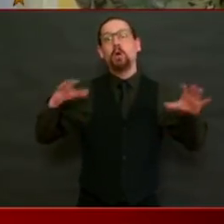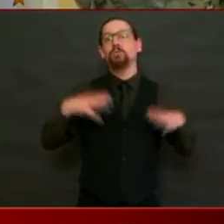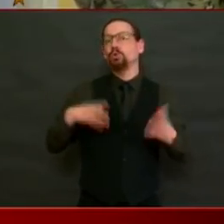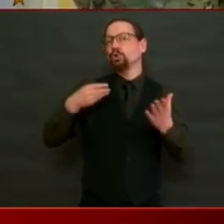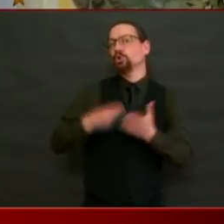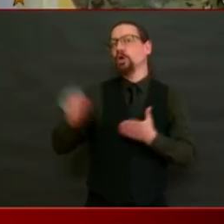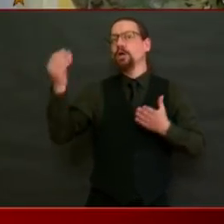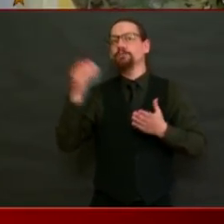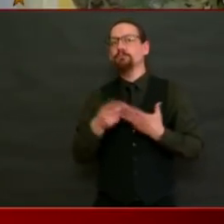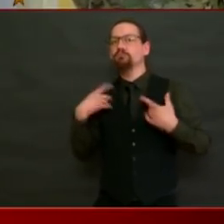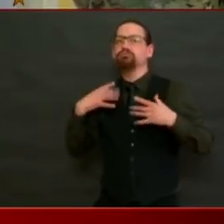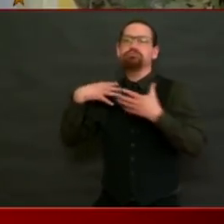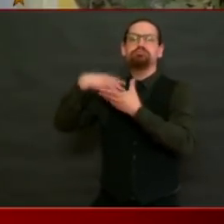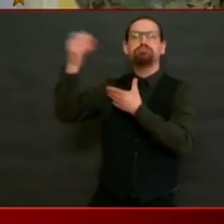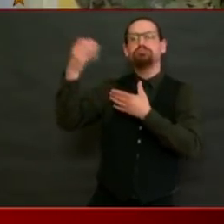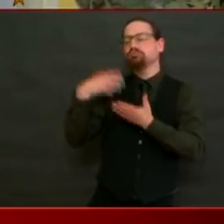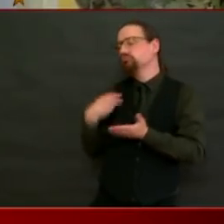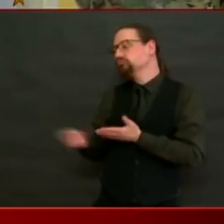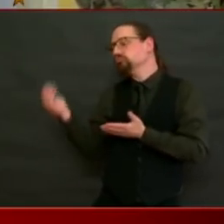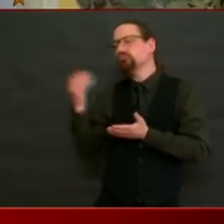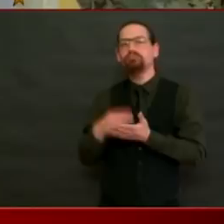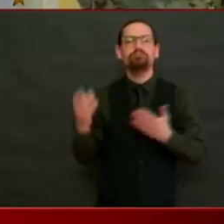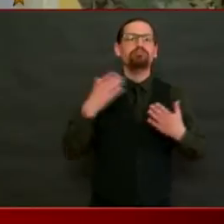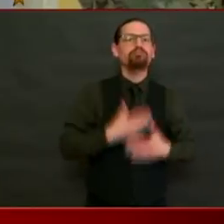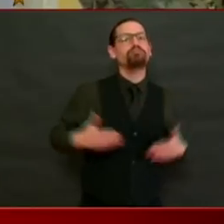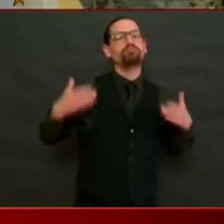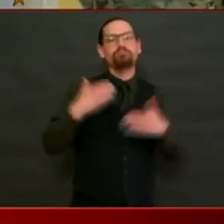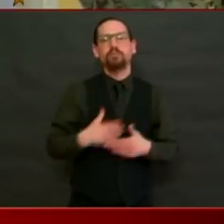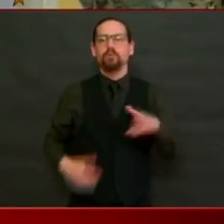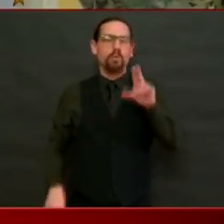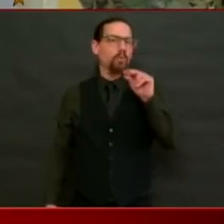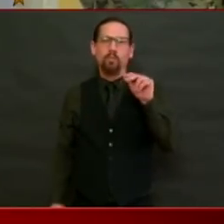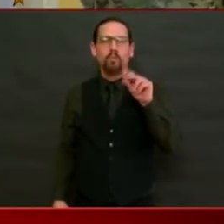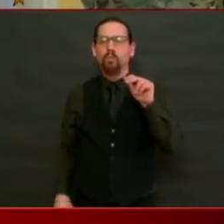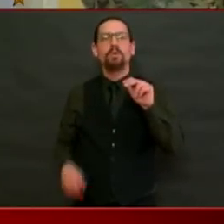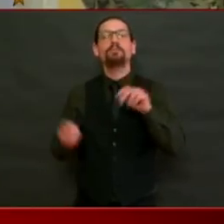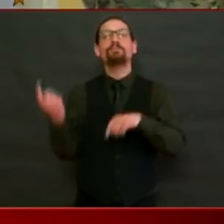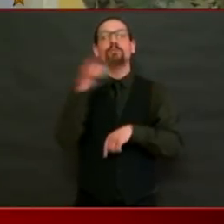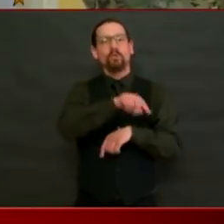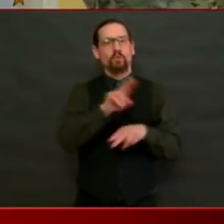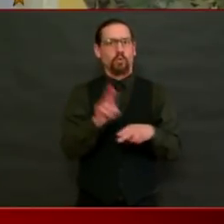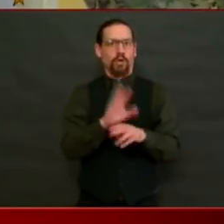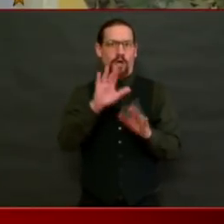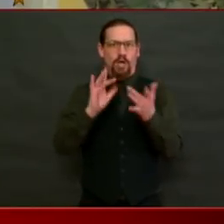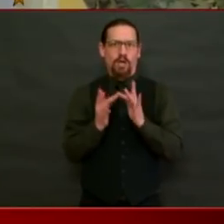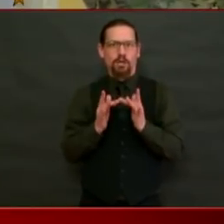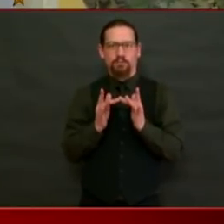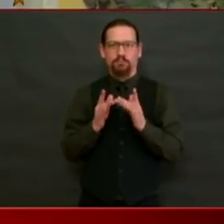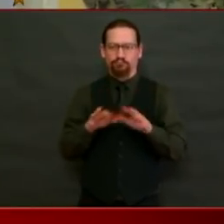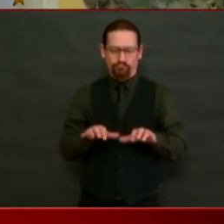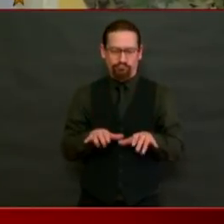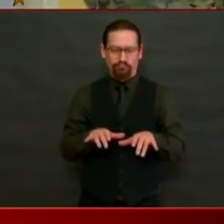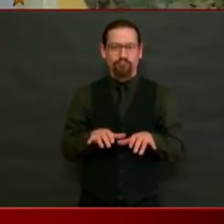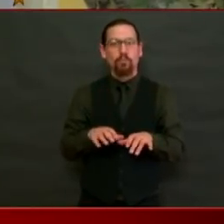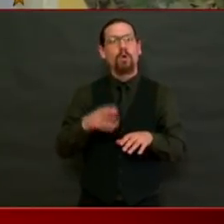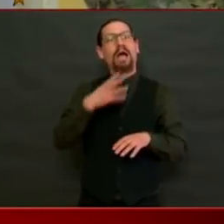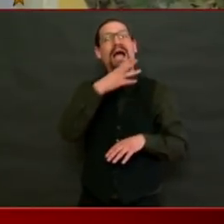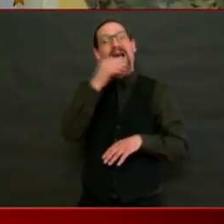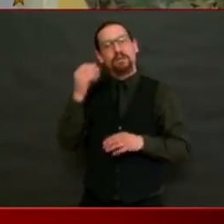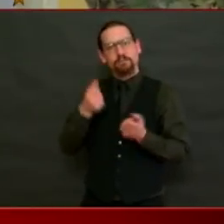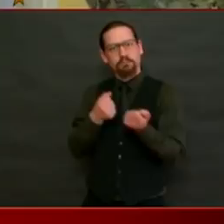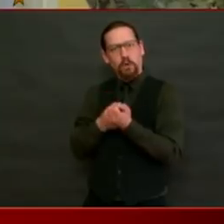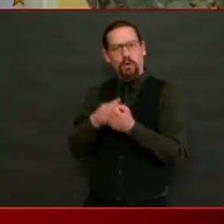at least not in person. I would love it if you did that online with a local merchant because they need all the business they can get.